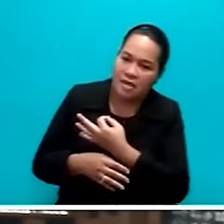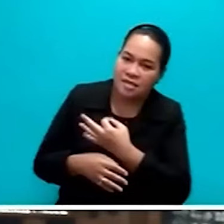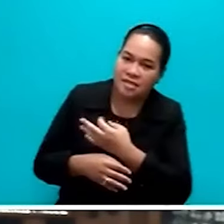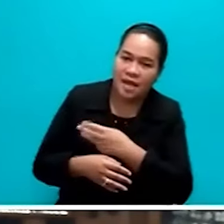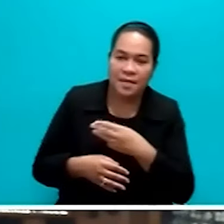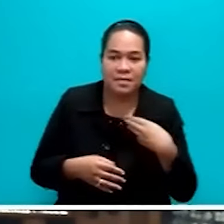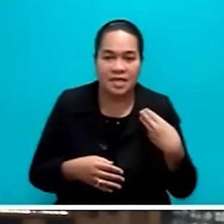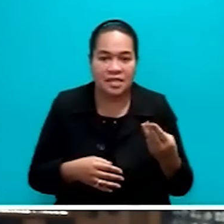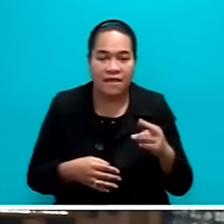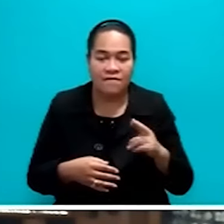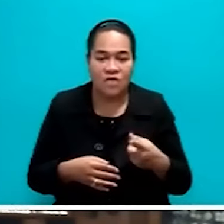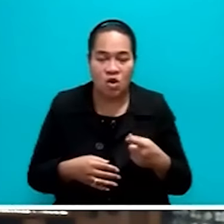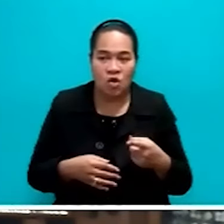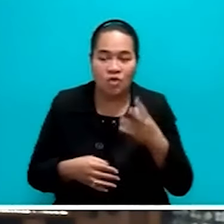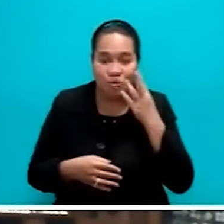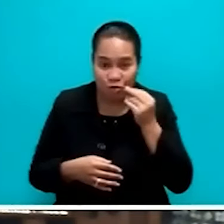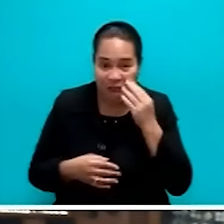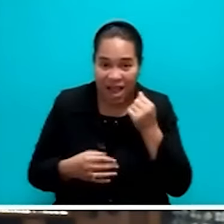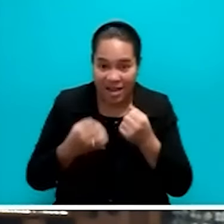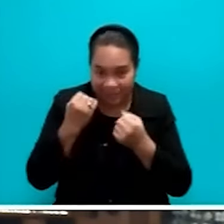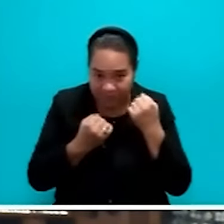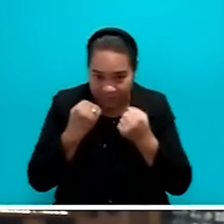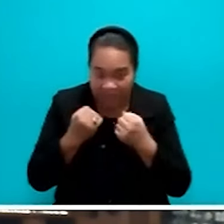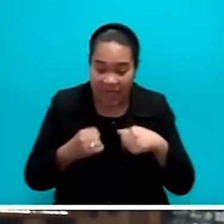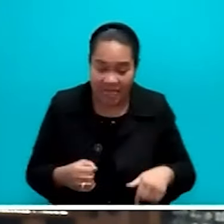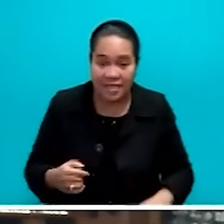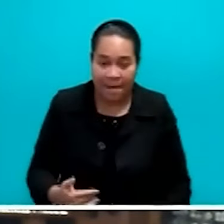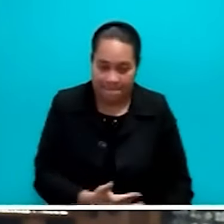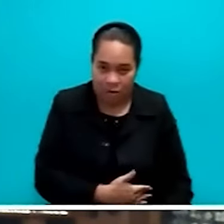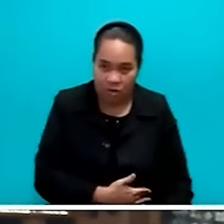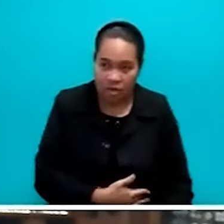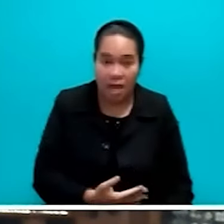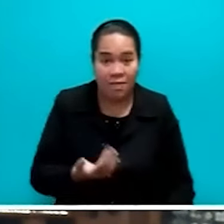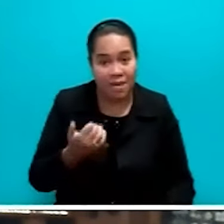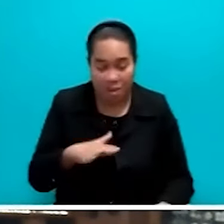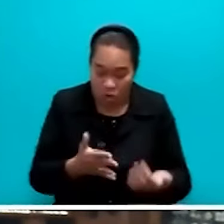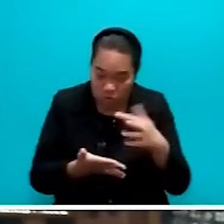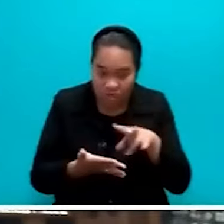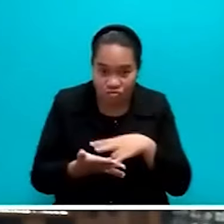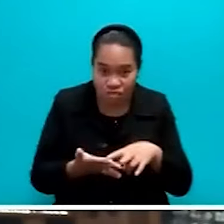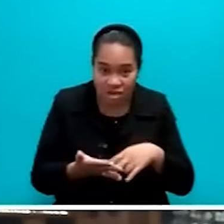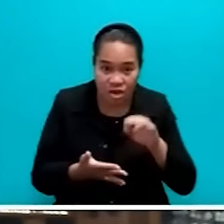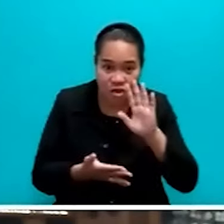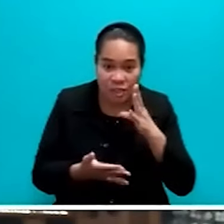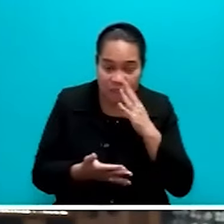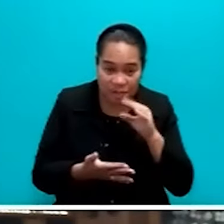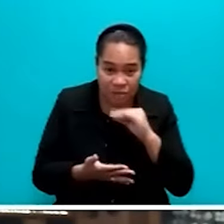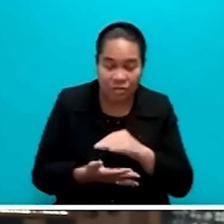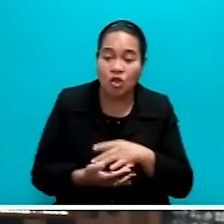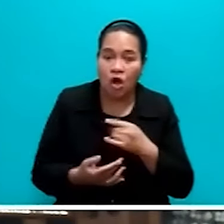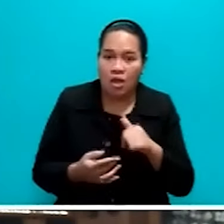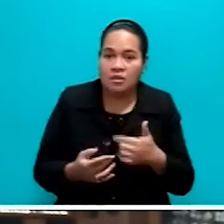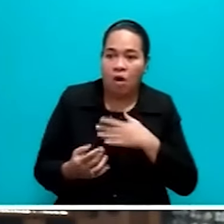for sugar this morning. He might have read your speech before he came to me this morning.